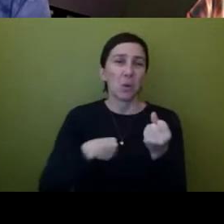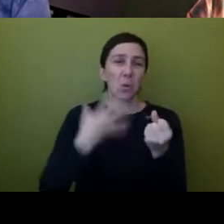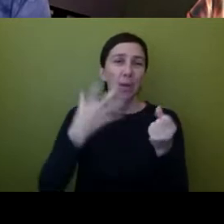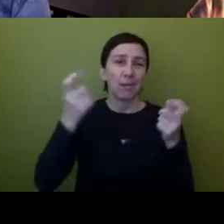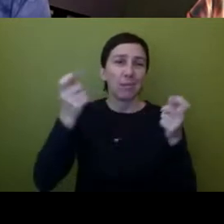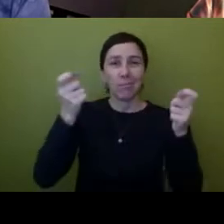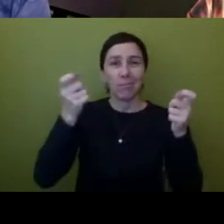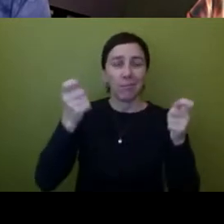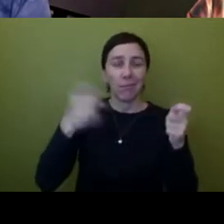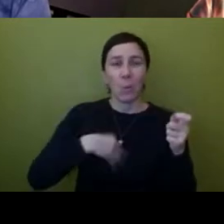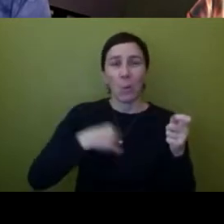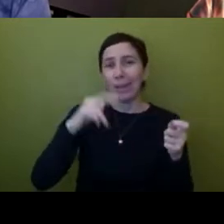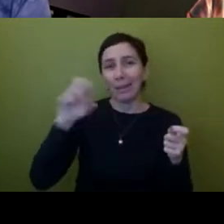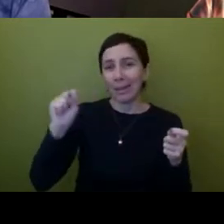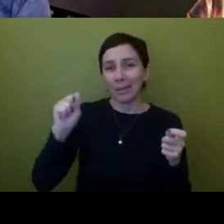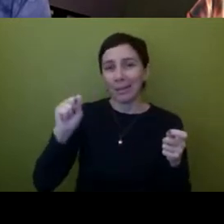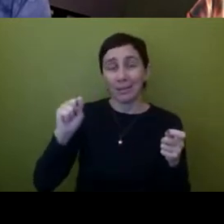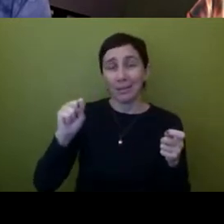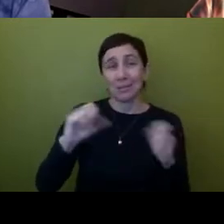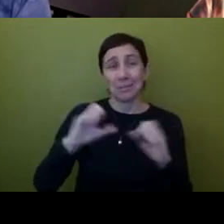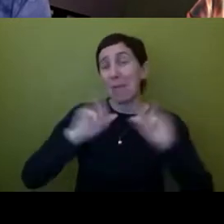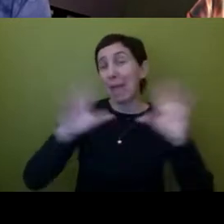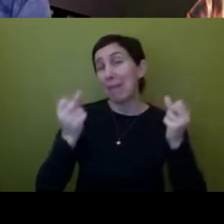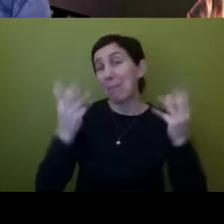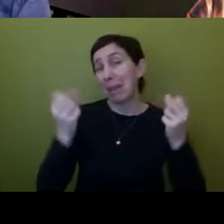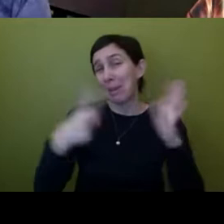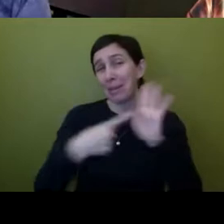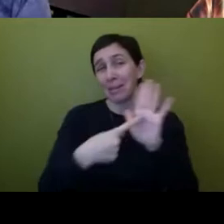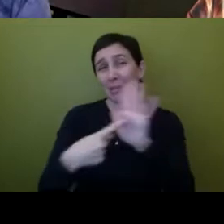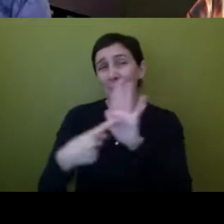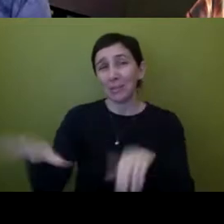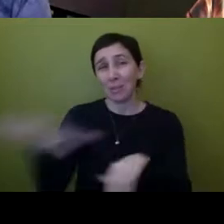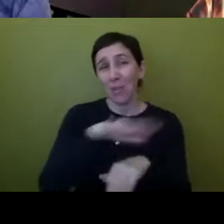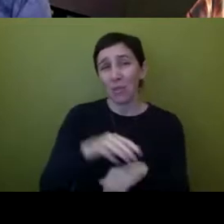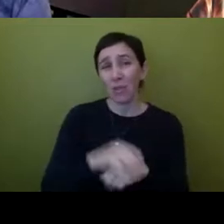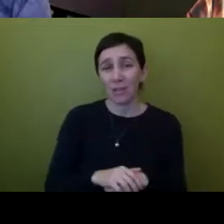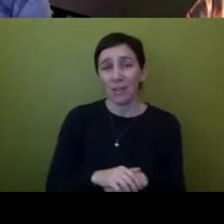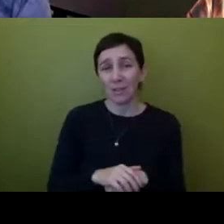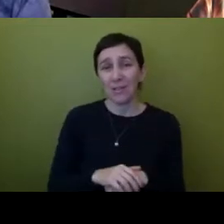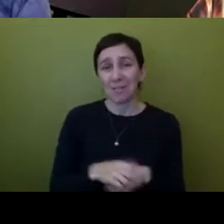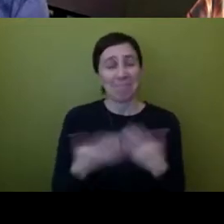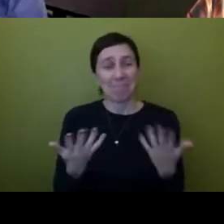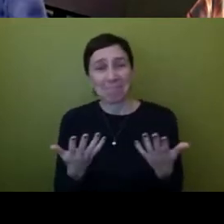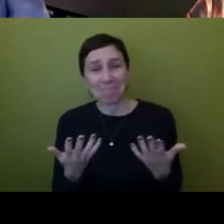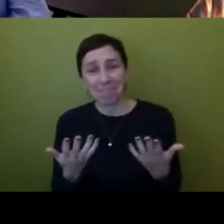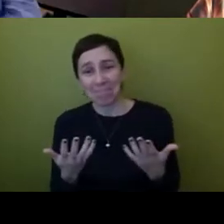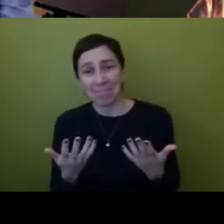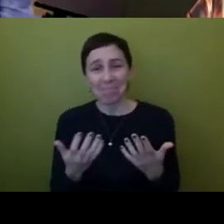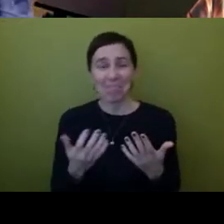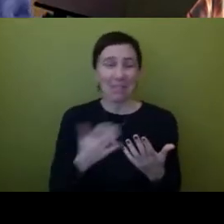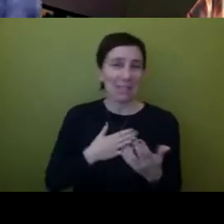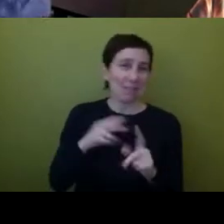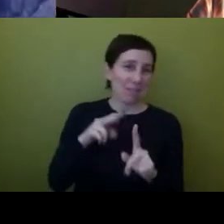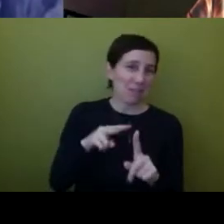that's that's in many places um so uh there's there's to that question um that's how i see it